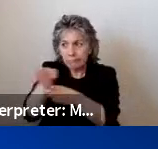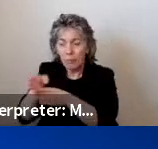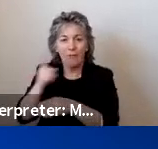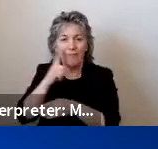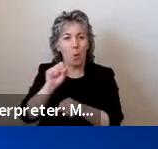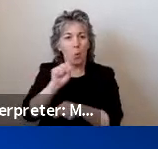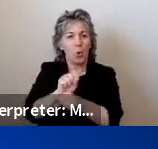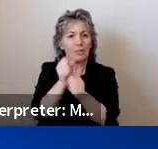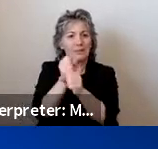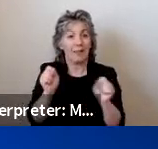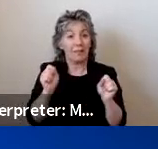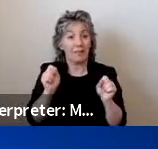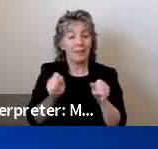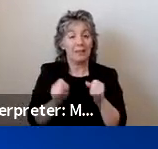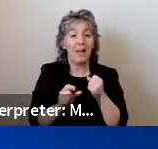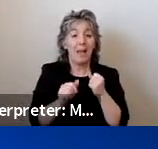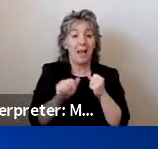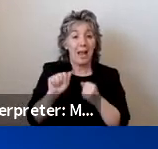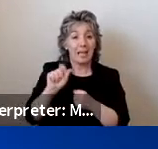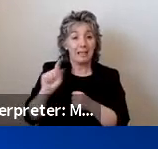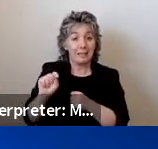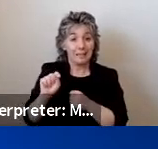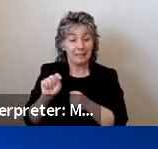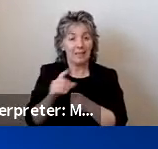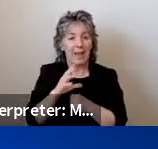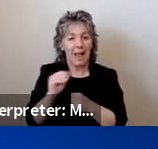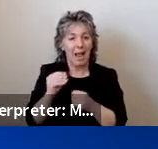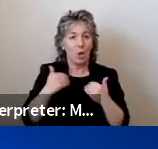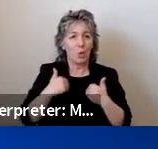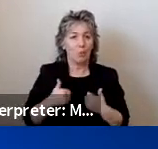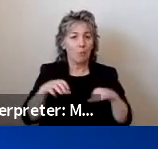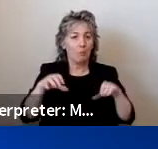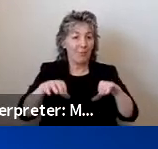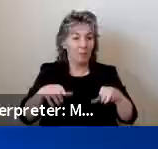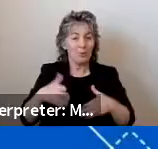assistive technologies, and human performance. Welcome, Dr. Paquette.